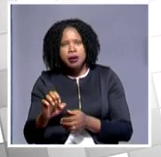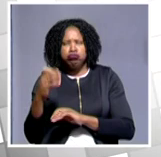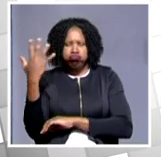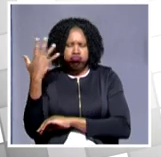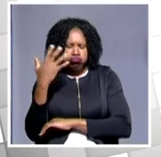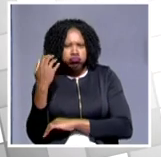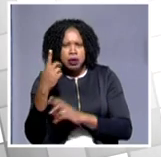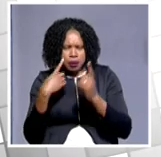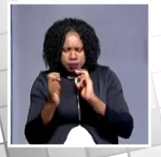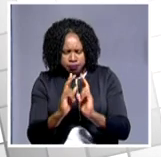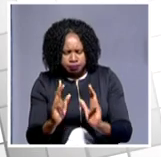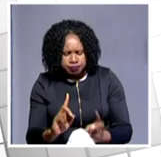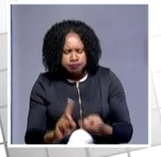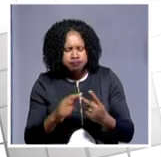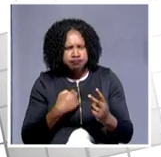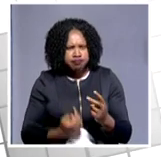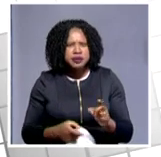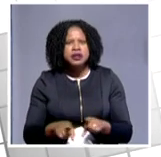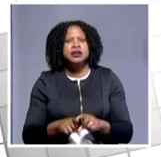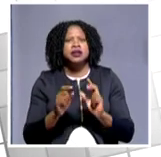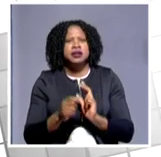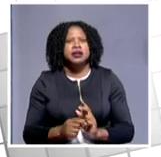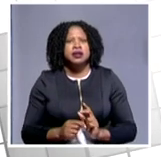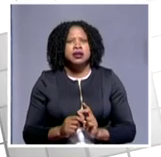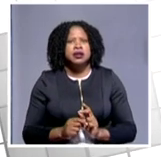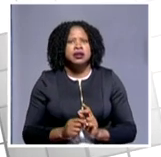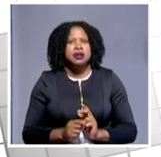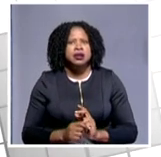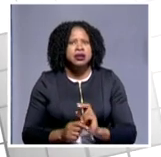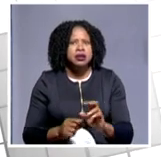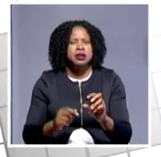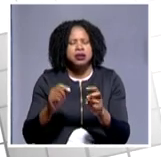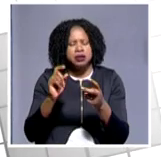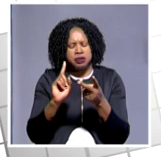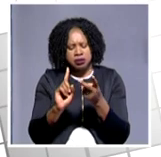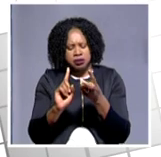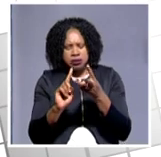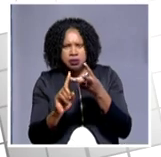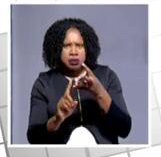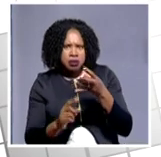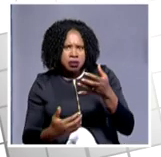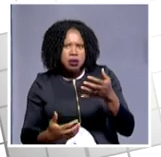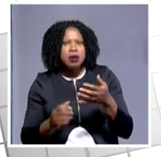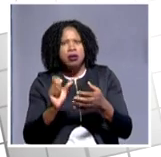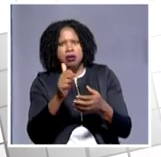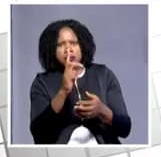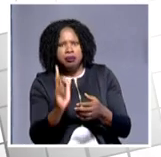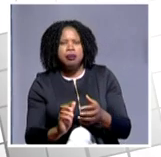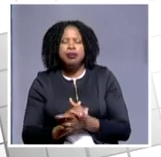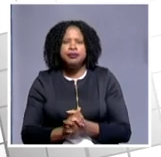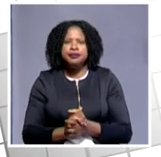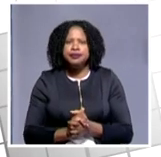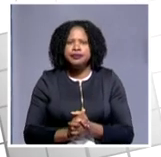myself, and the acting leader of MDC, Nelson Chamisa, and many other luminaries across the African